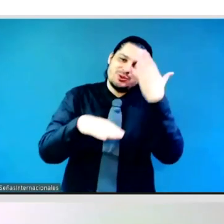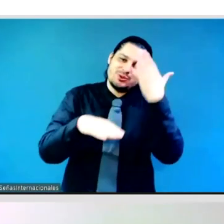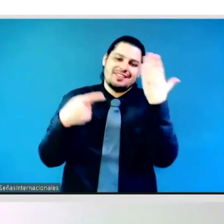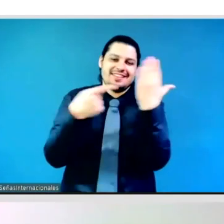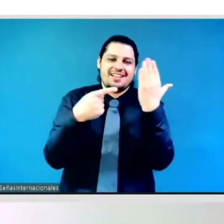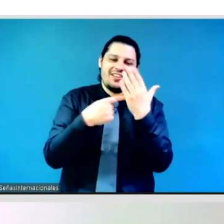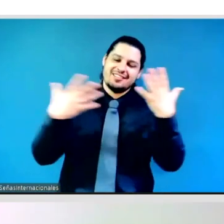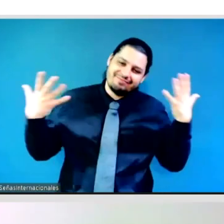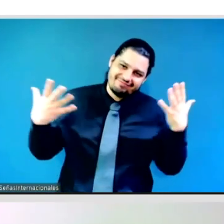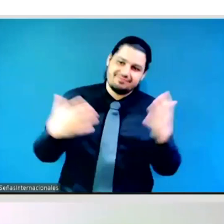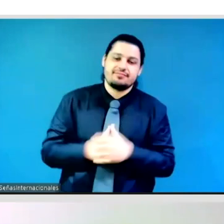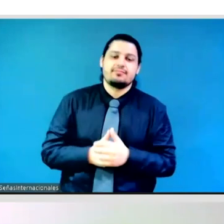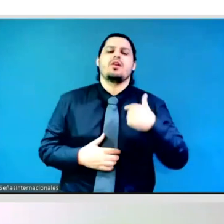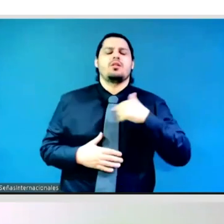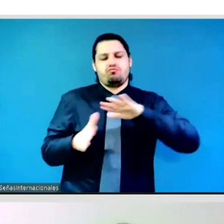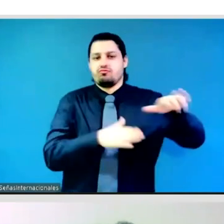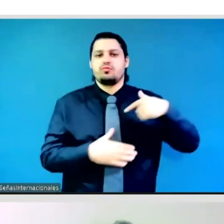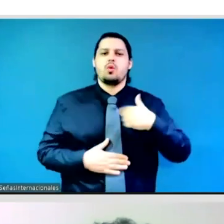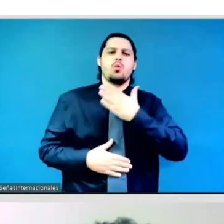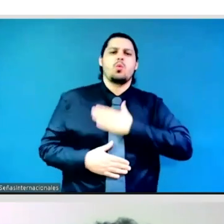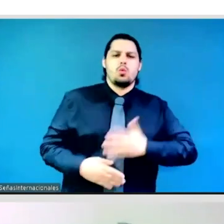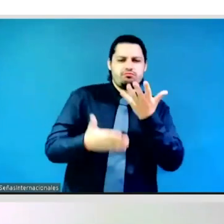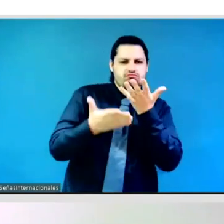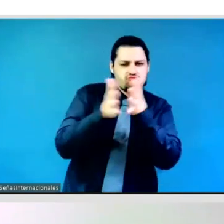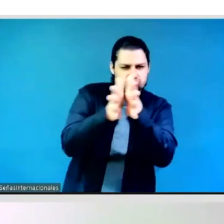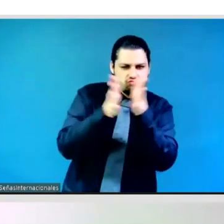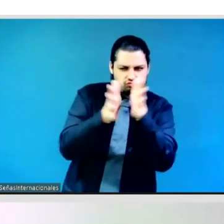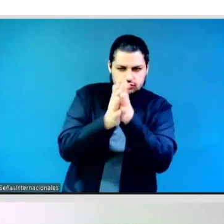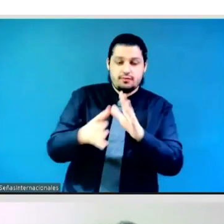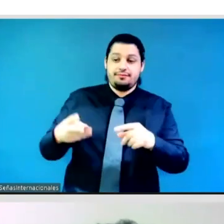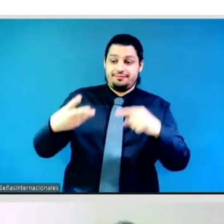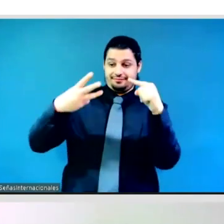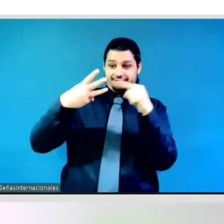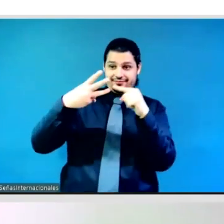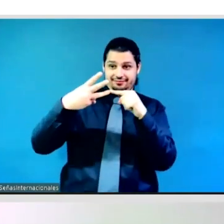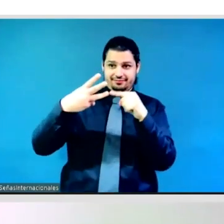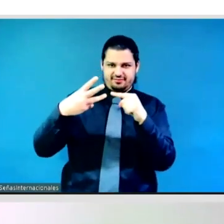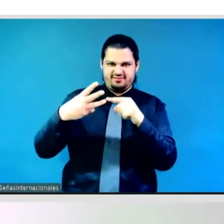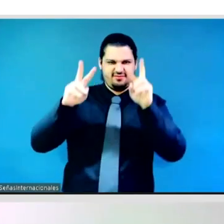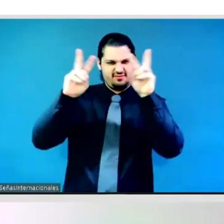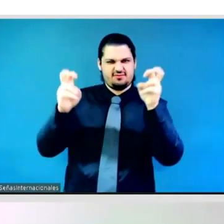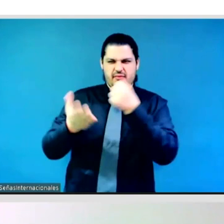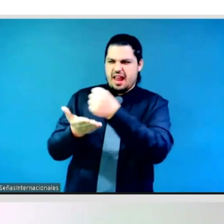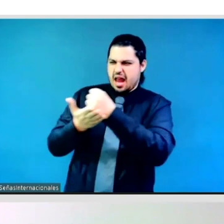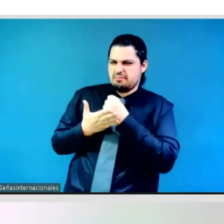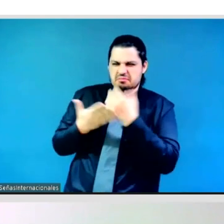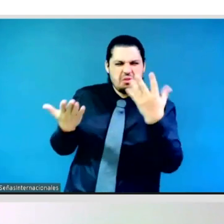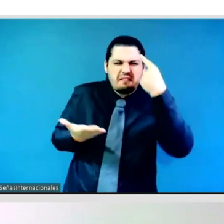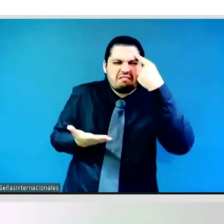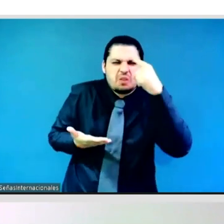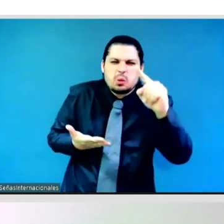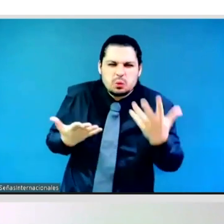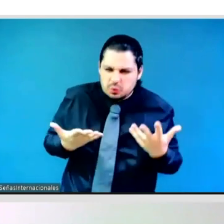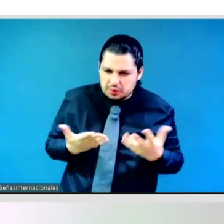laws and policies. So obviously, from all sectors, need to develop and implement policies and regulations to advance gender parity